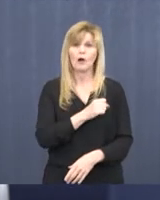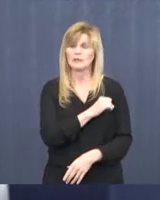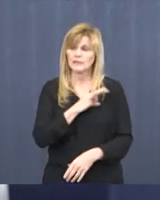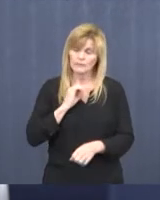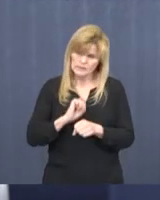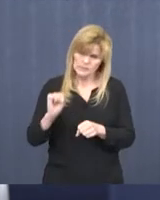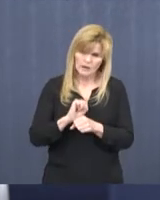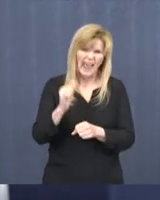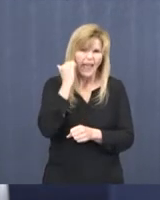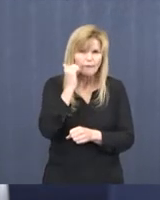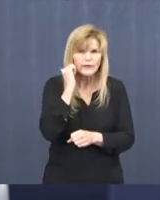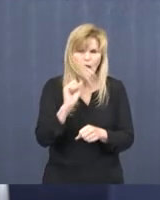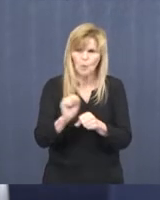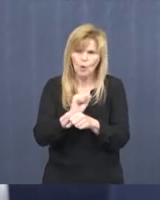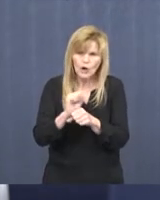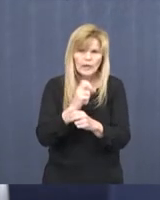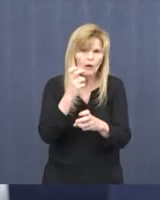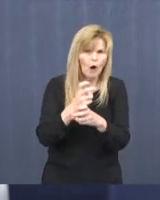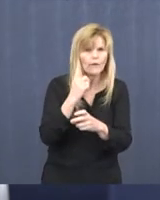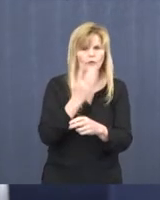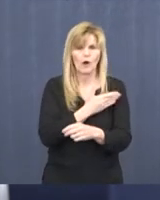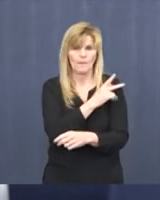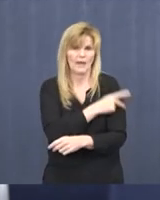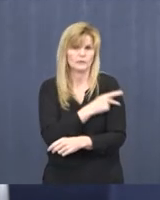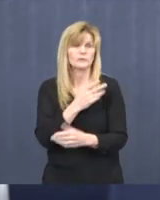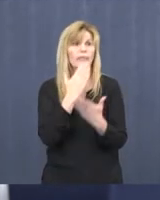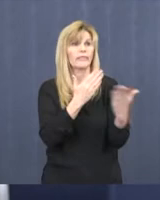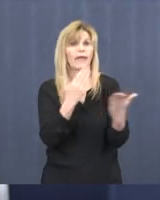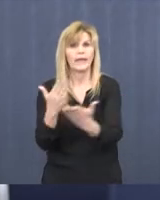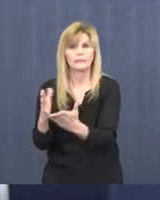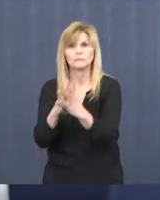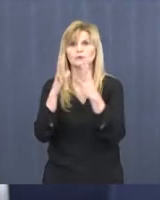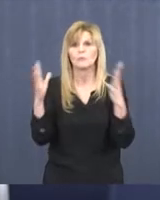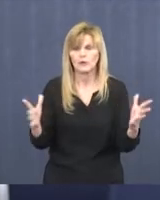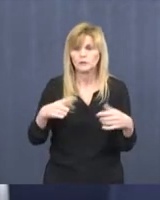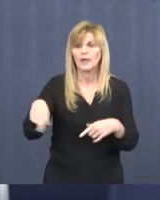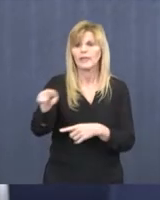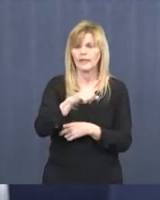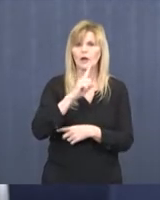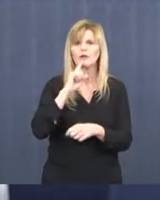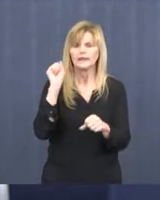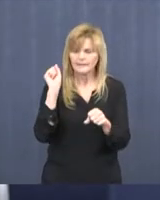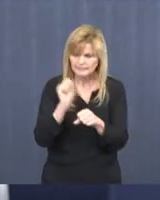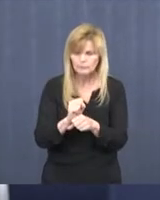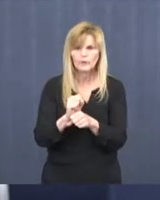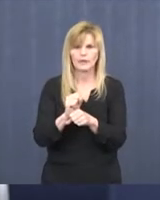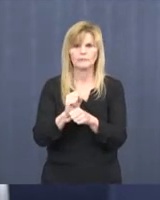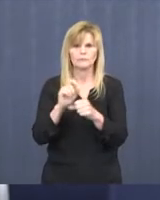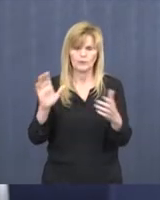to do what's right for our patients. And I can't thank them enough. They are certainly rising to this occasion.